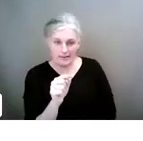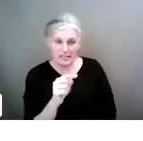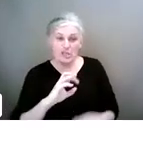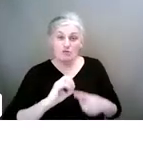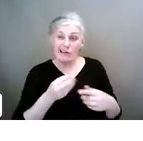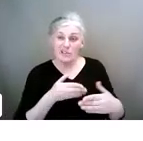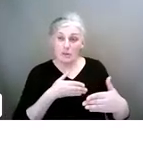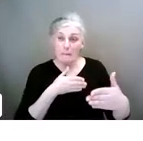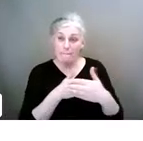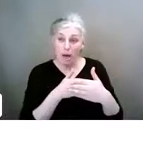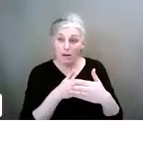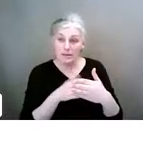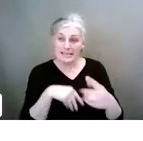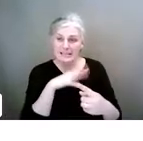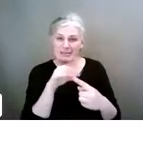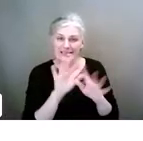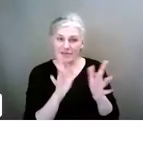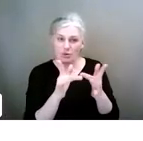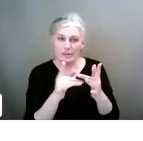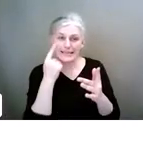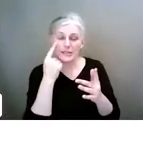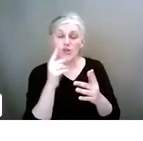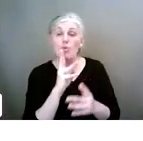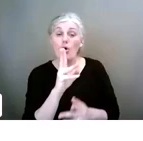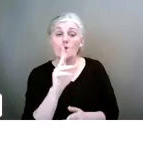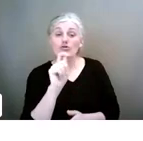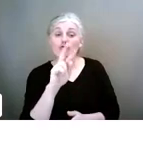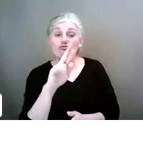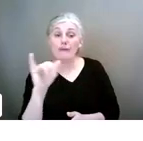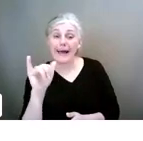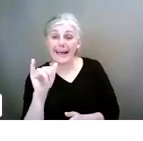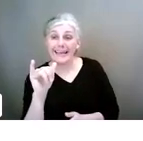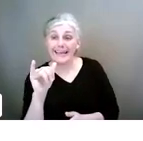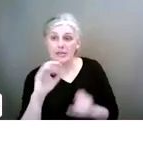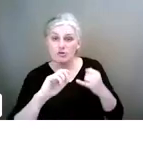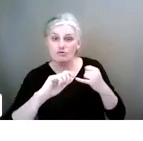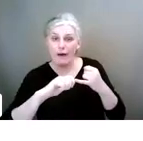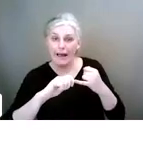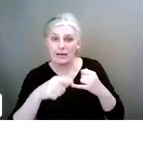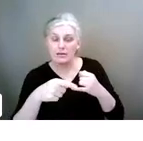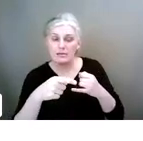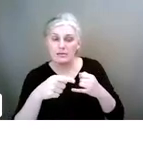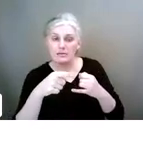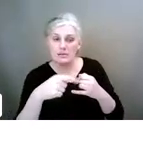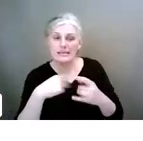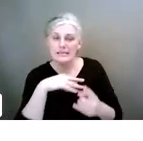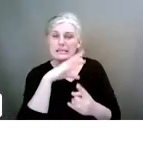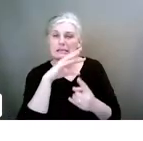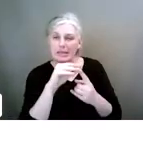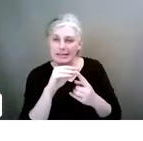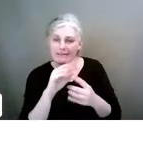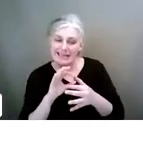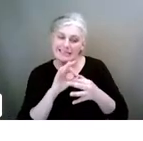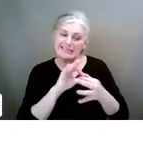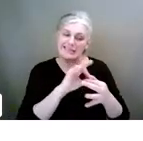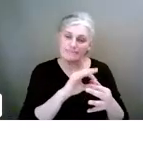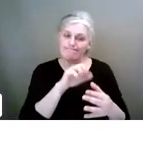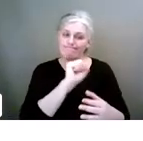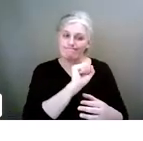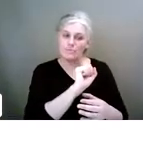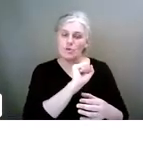to block explicit sites. see the word try. Google search. These are specific to the device of your child.